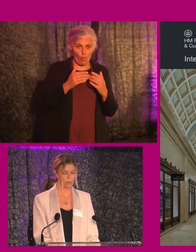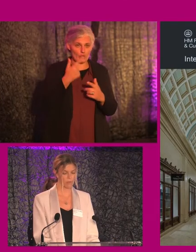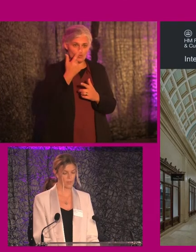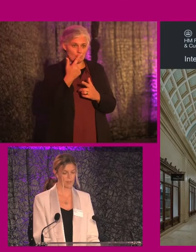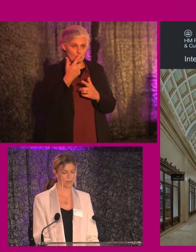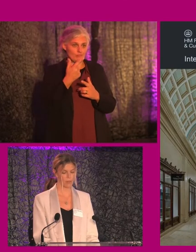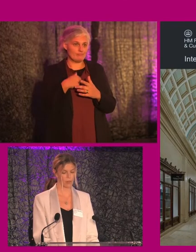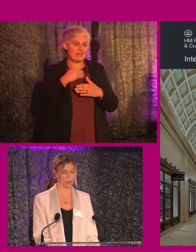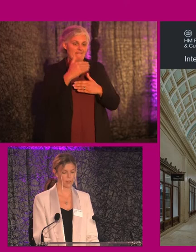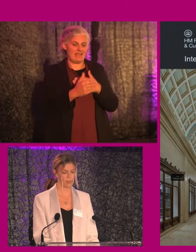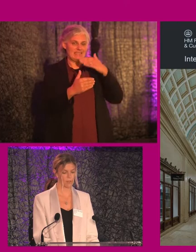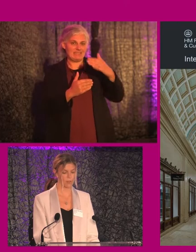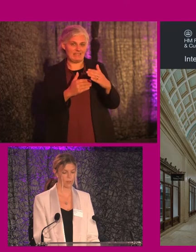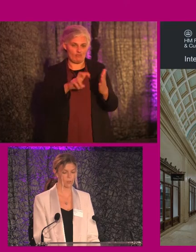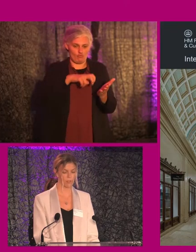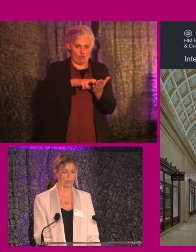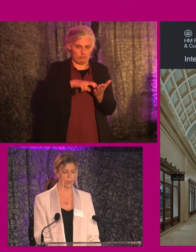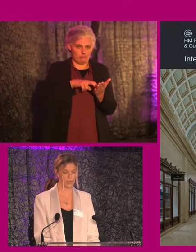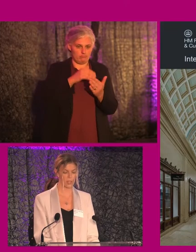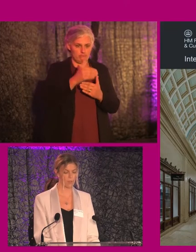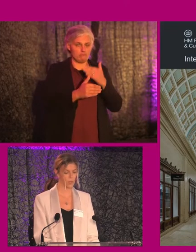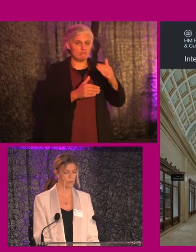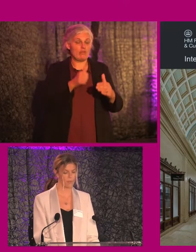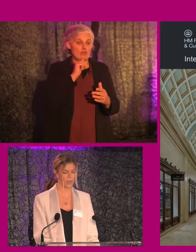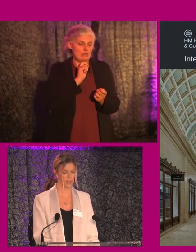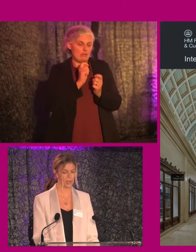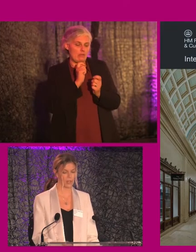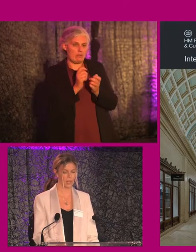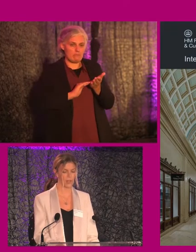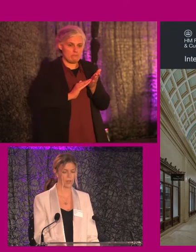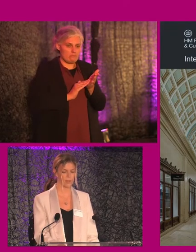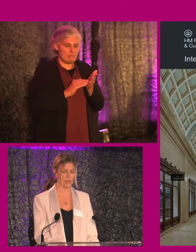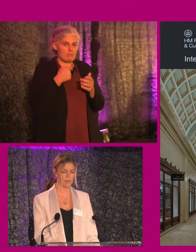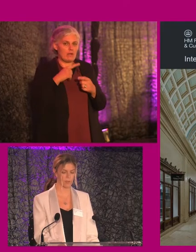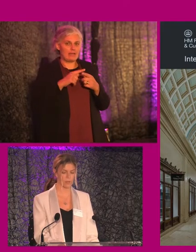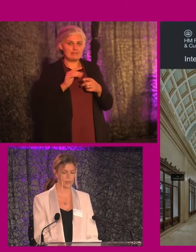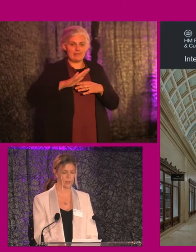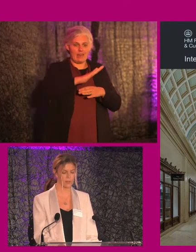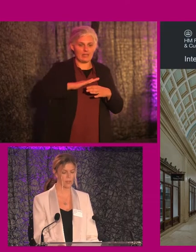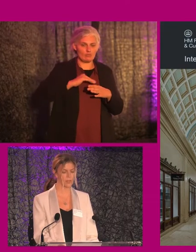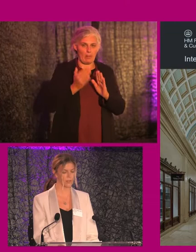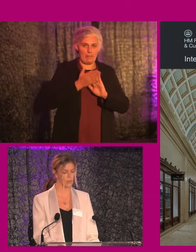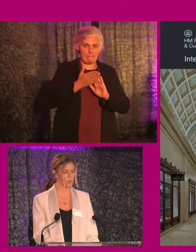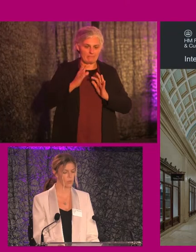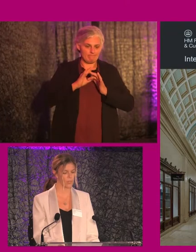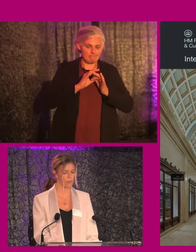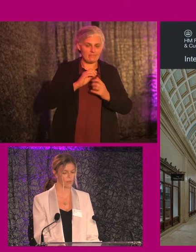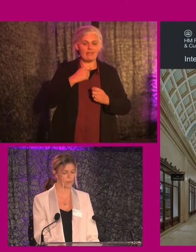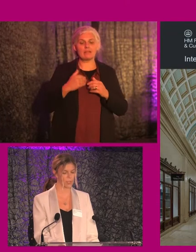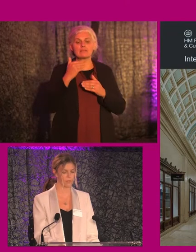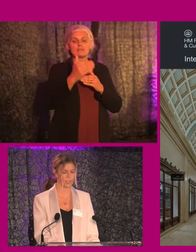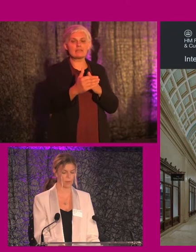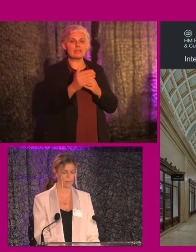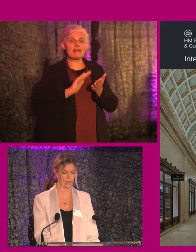discrete phases of contracts. The first was to refurbish the envelope of the landlord and the landlord's areas of the buildings and the second would be to